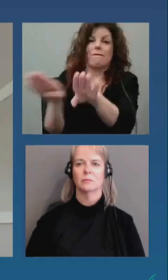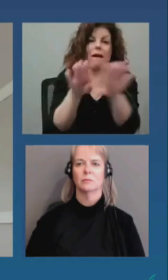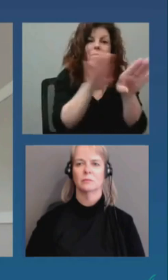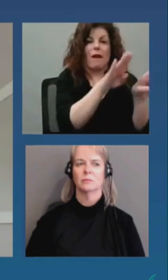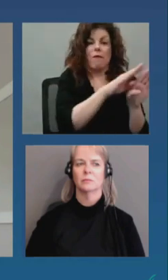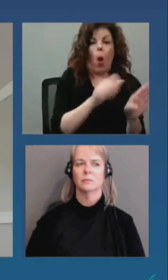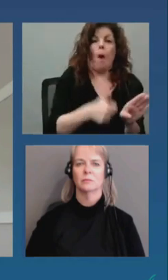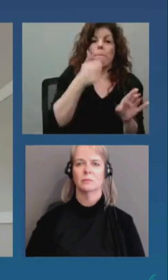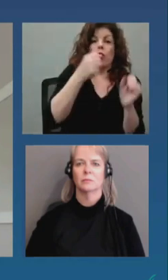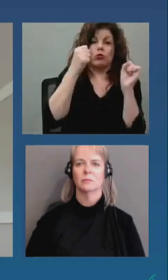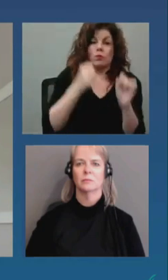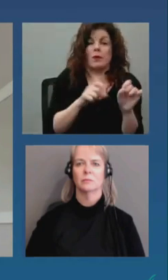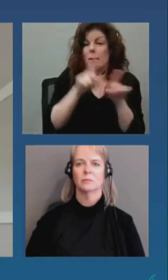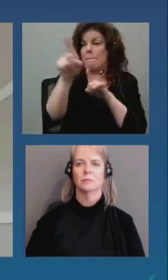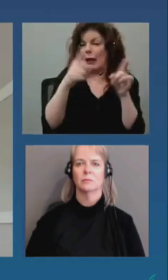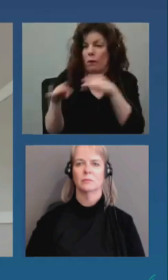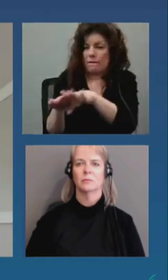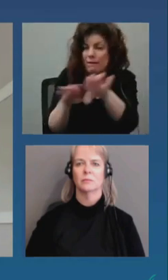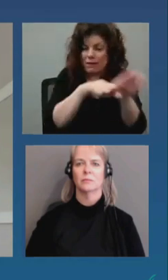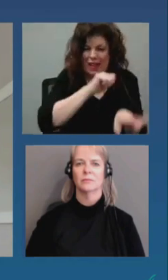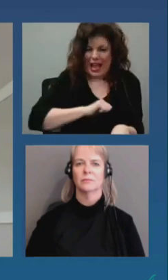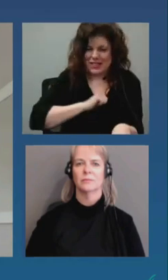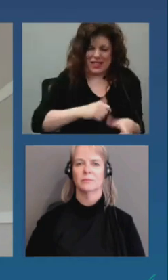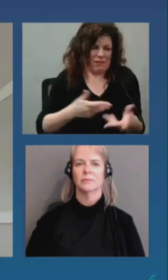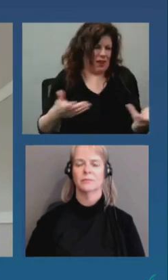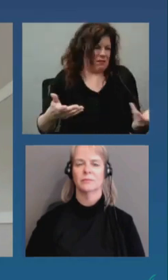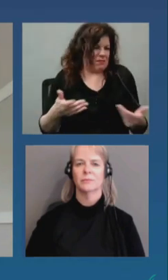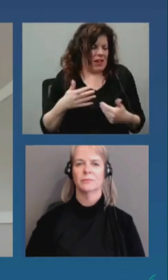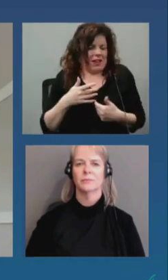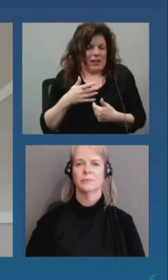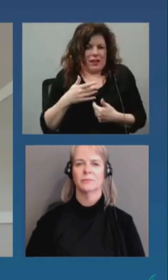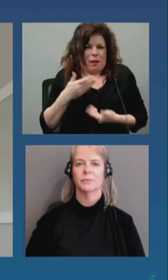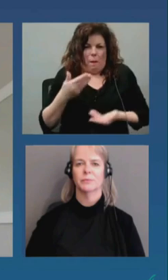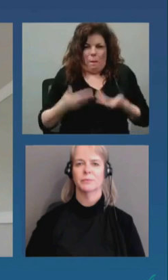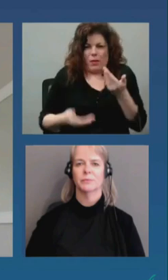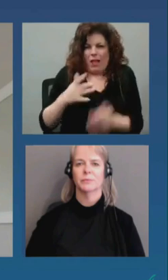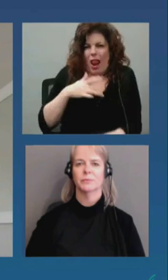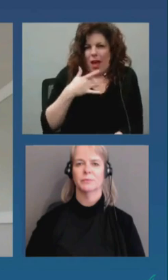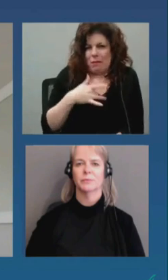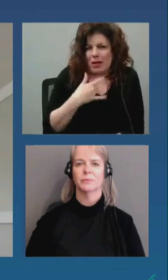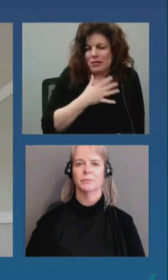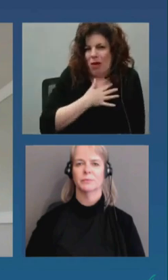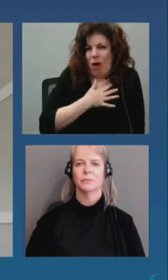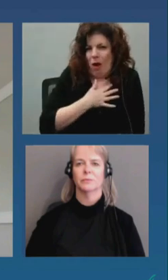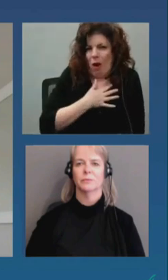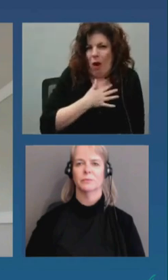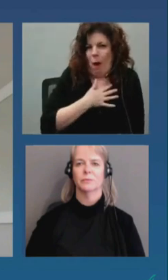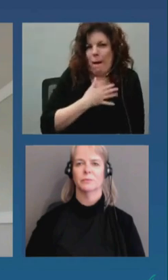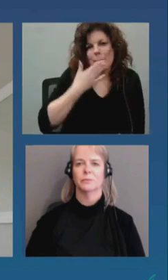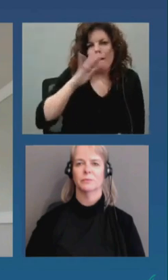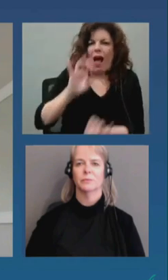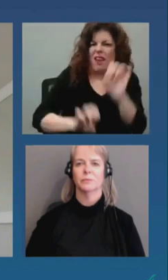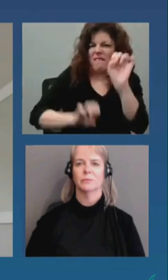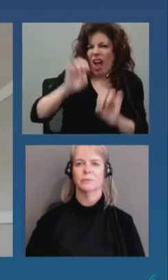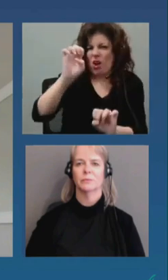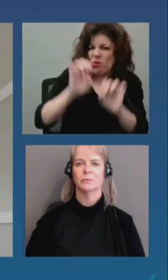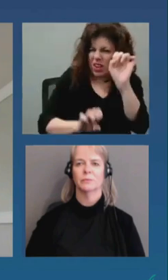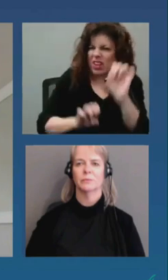est-ce qu'on est est-ce qu'on a peut-être un peu sous-estimer la